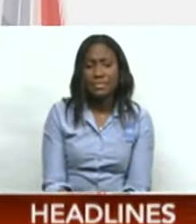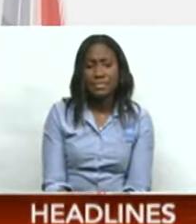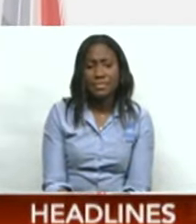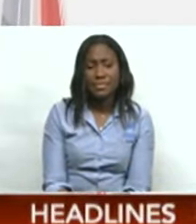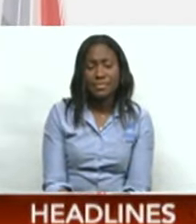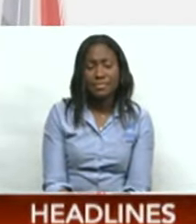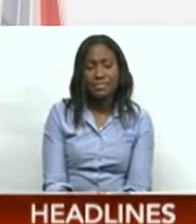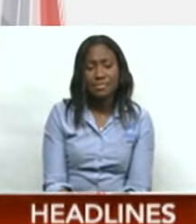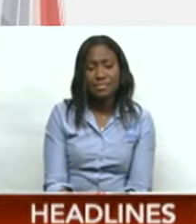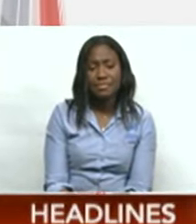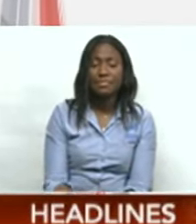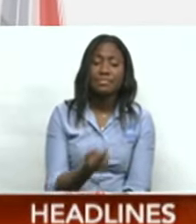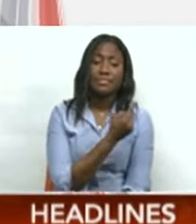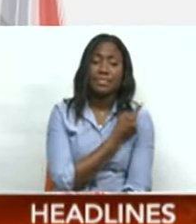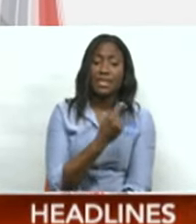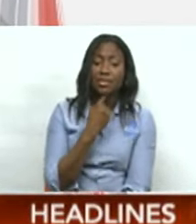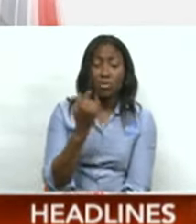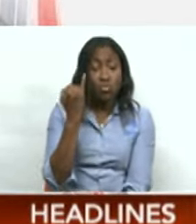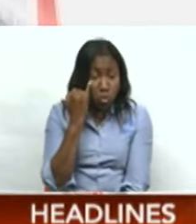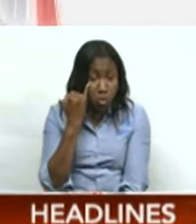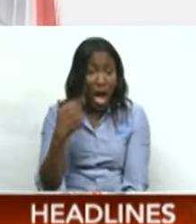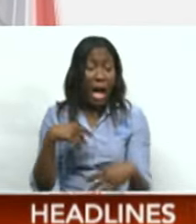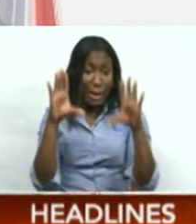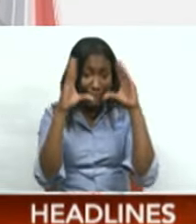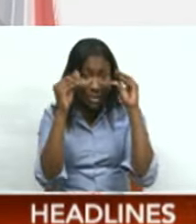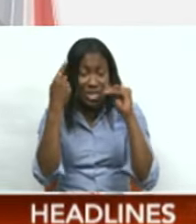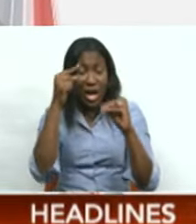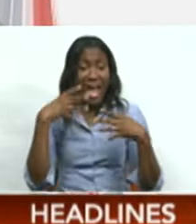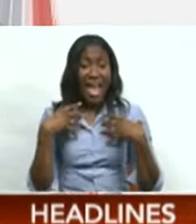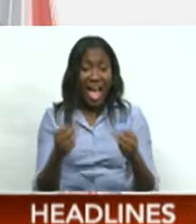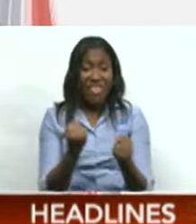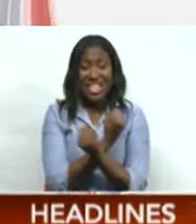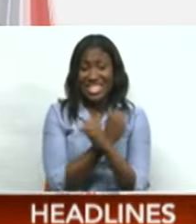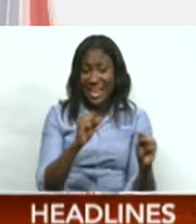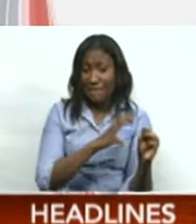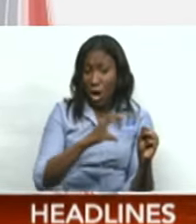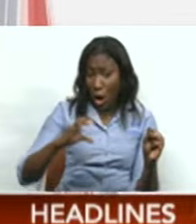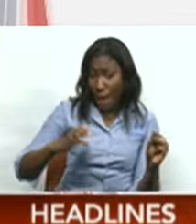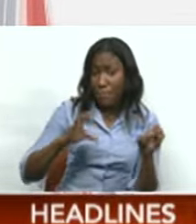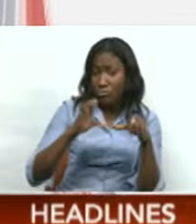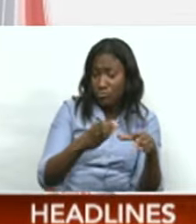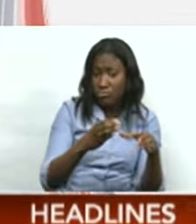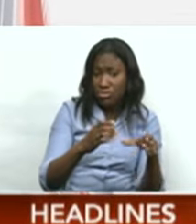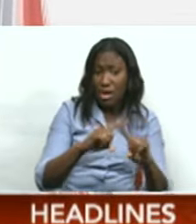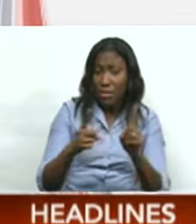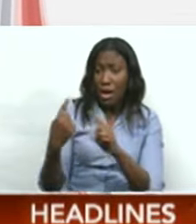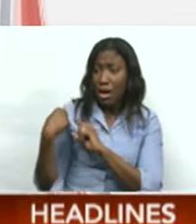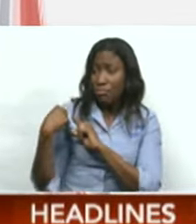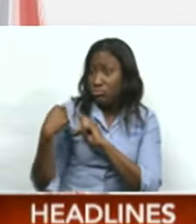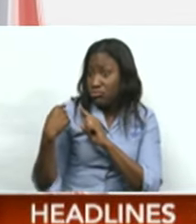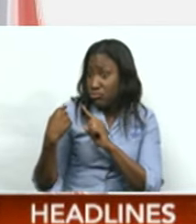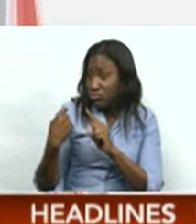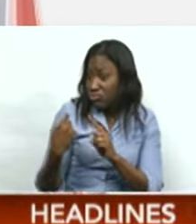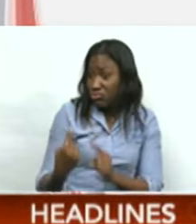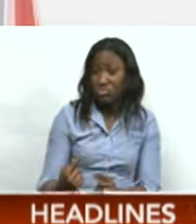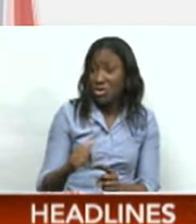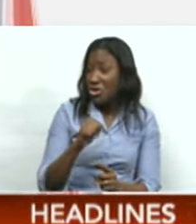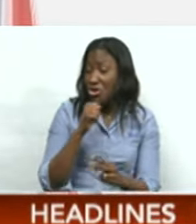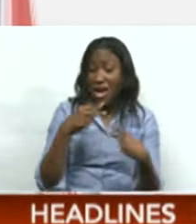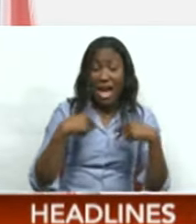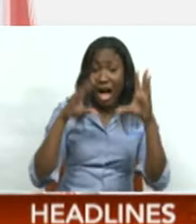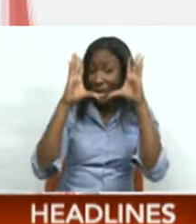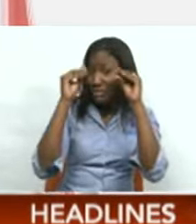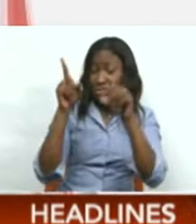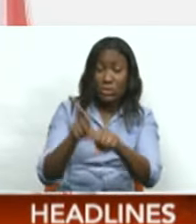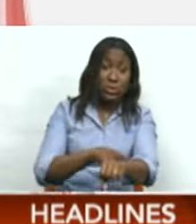There was to be a meeting of the health and safety committee meeting which hadn't met over an extended